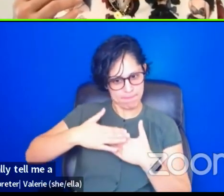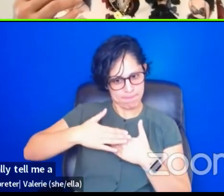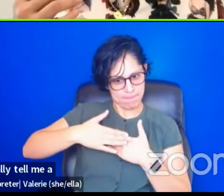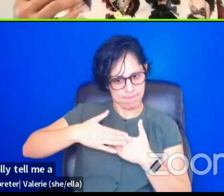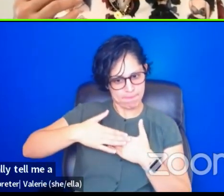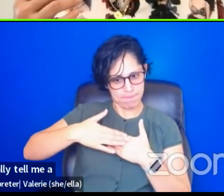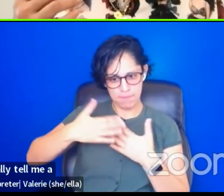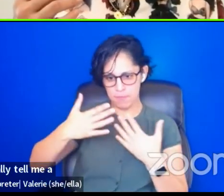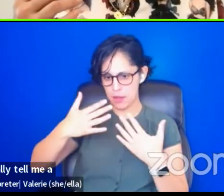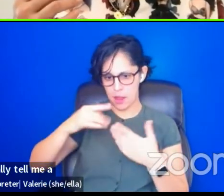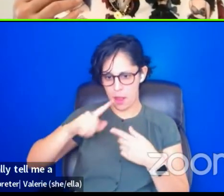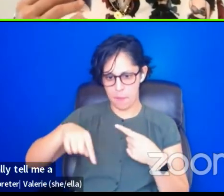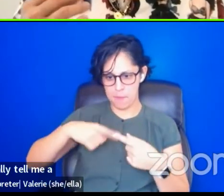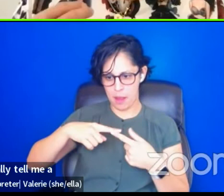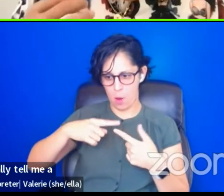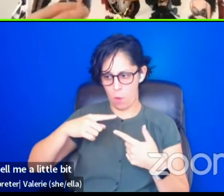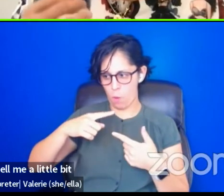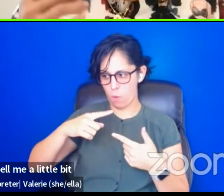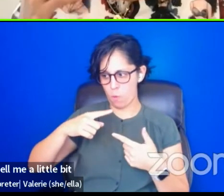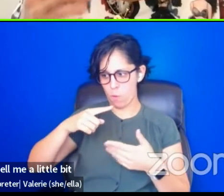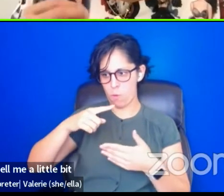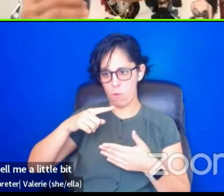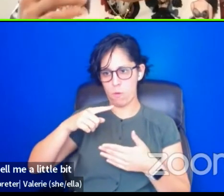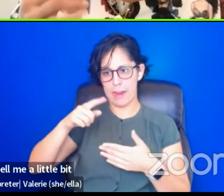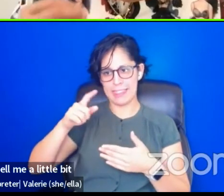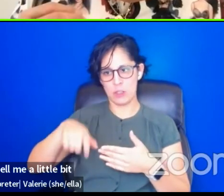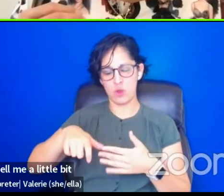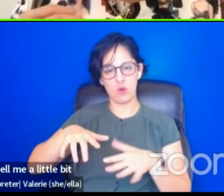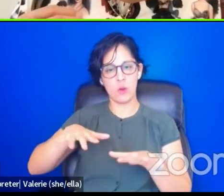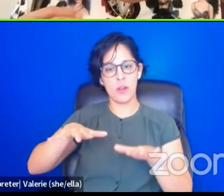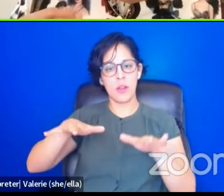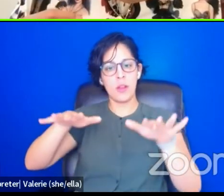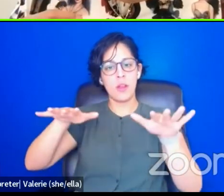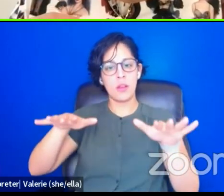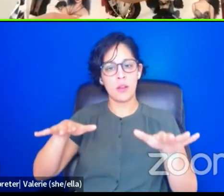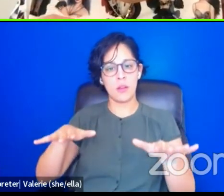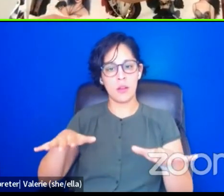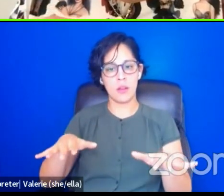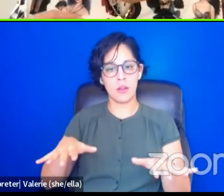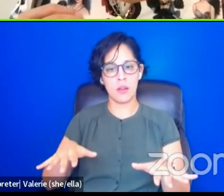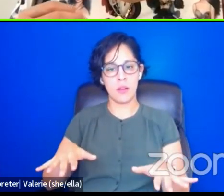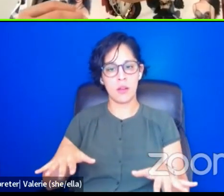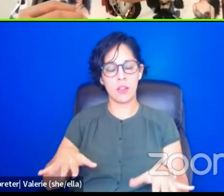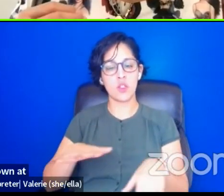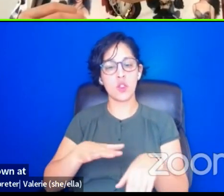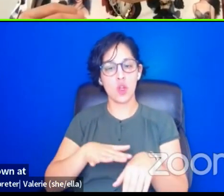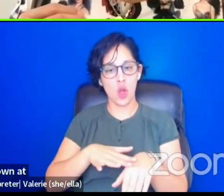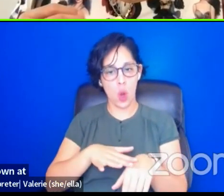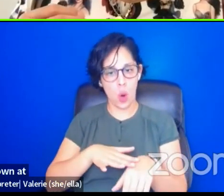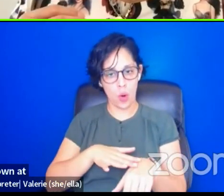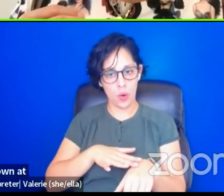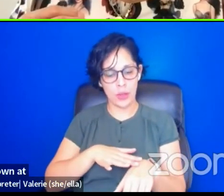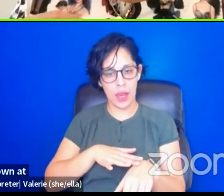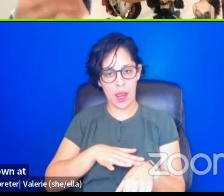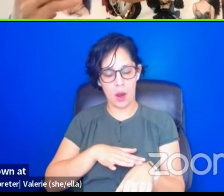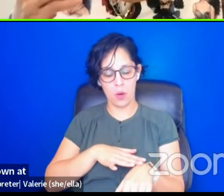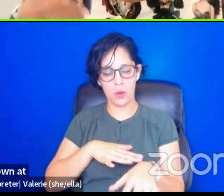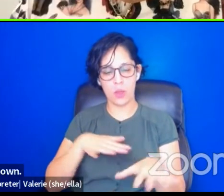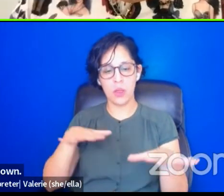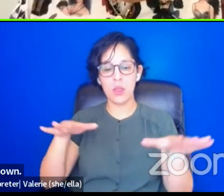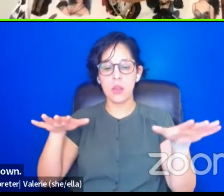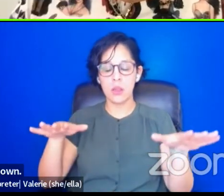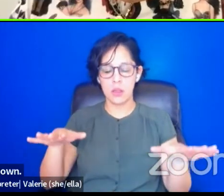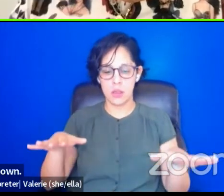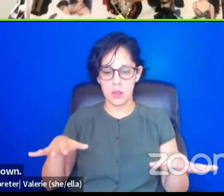when I need to slow down and be